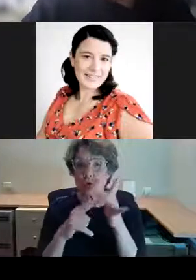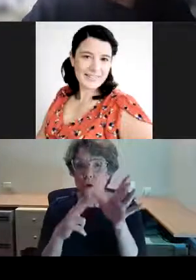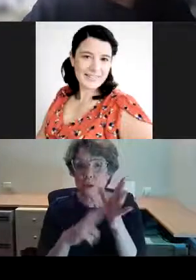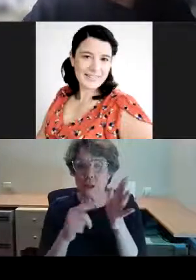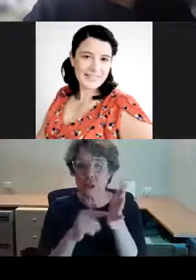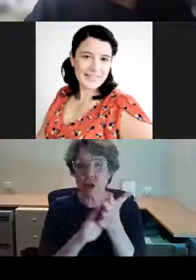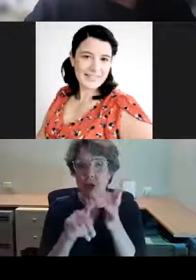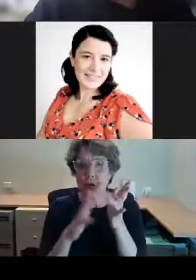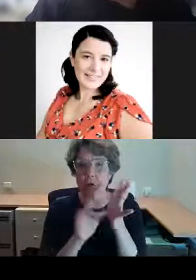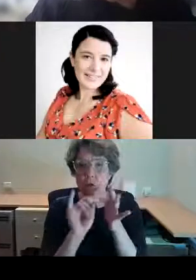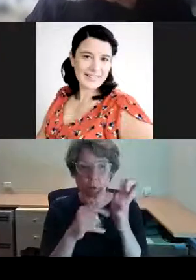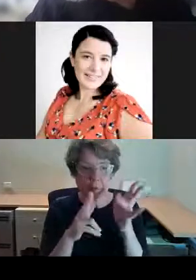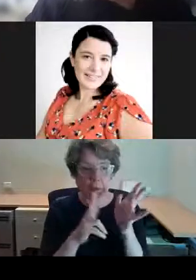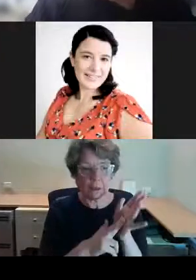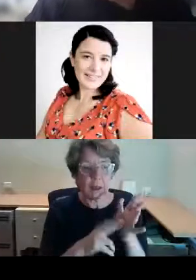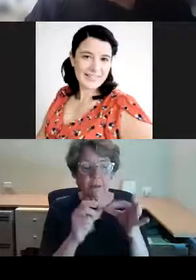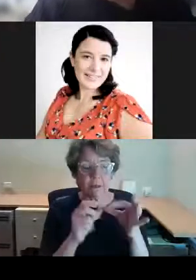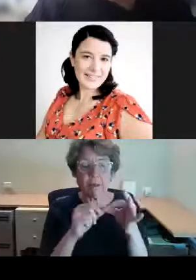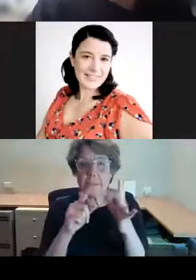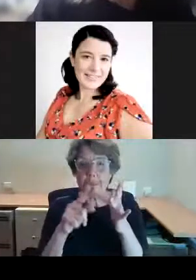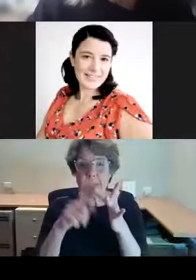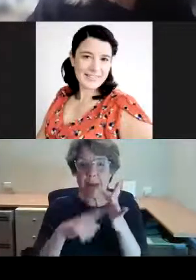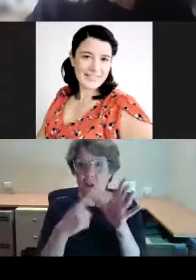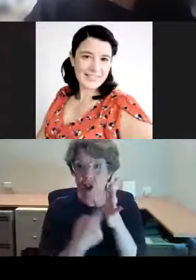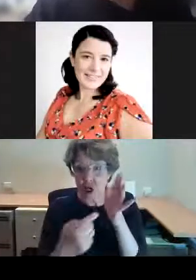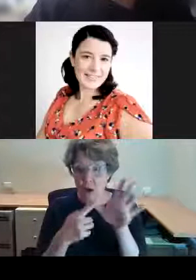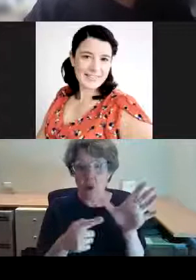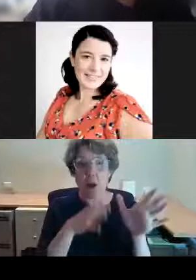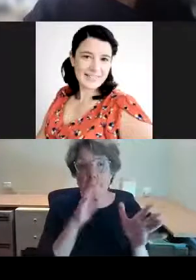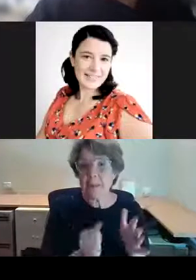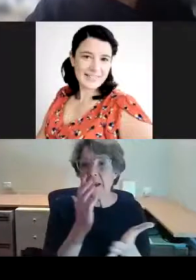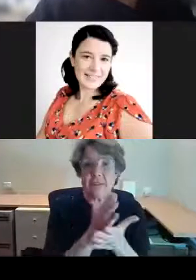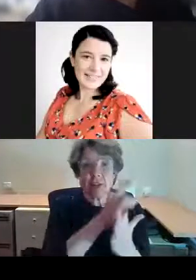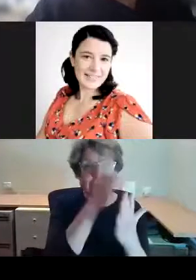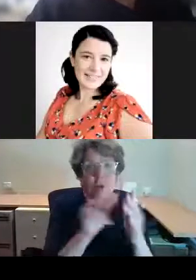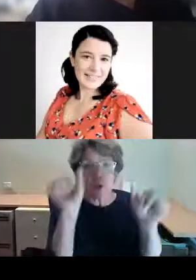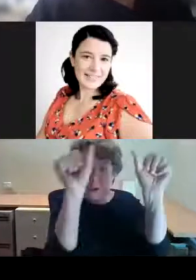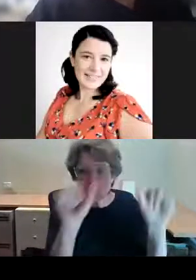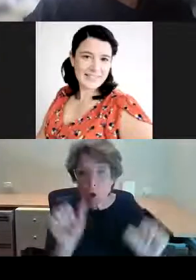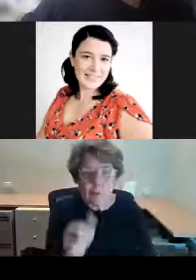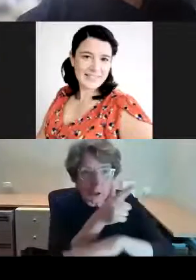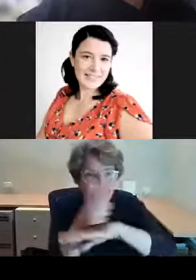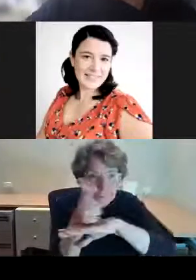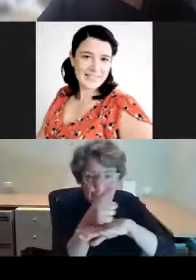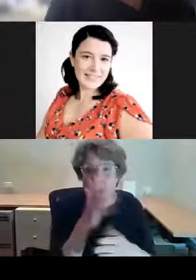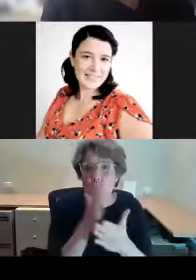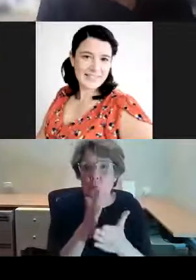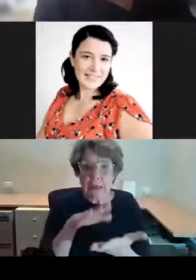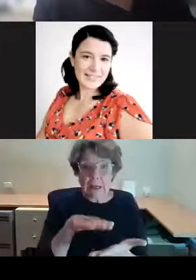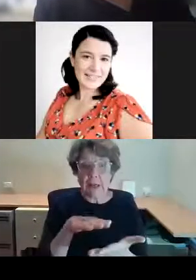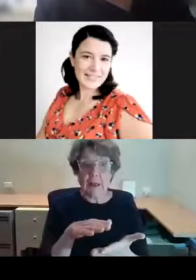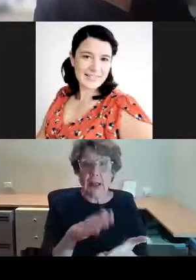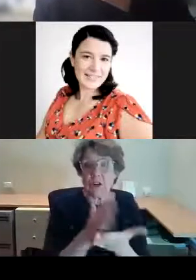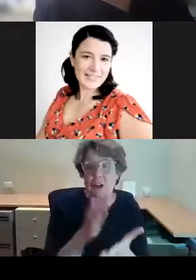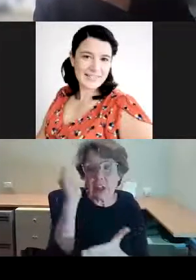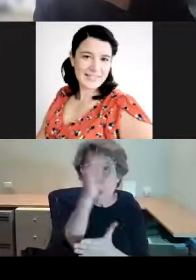man. He's an artist, a sculptor, a photographer, a videographer. He's a student of Aboriginal language and a very distinguished